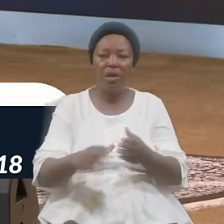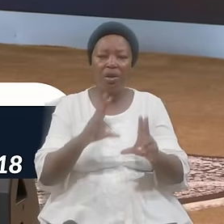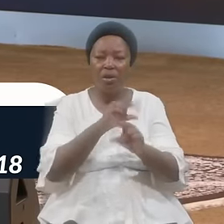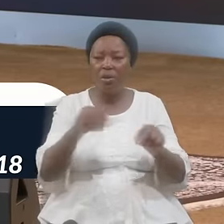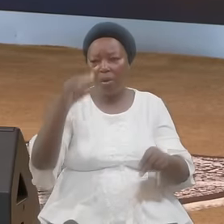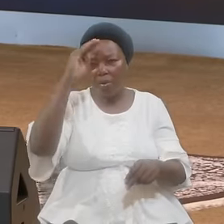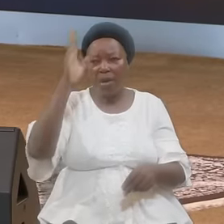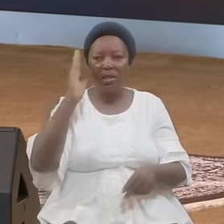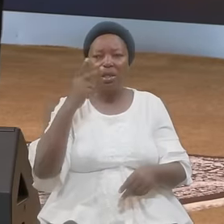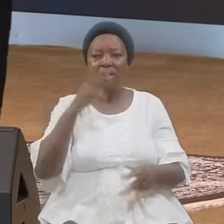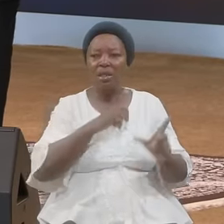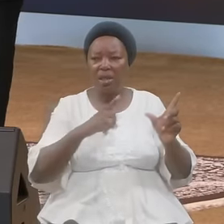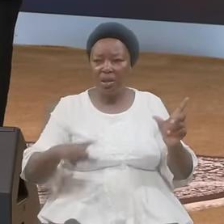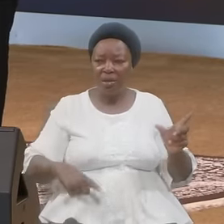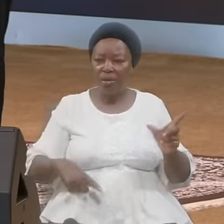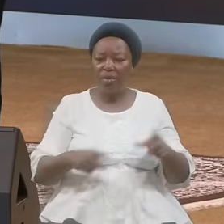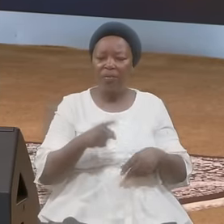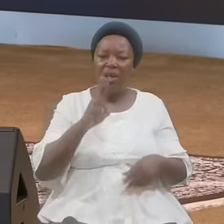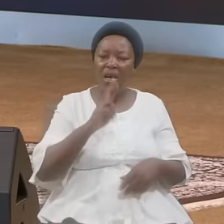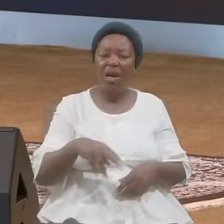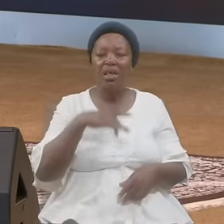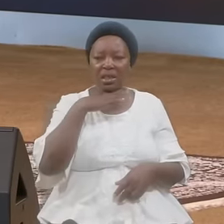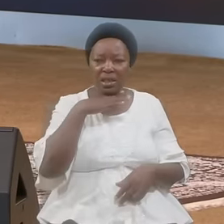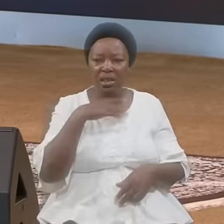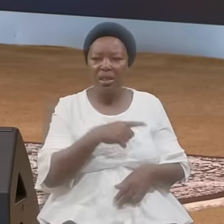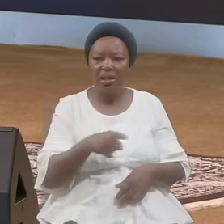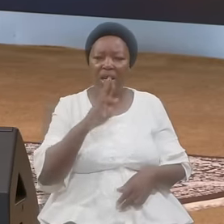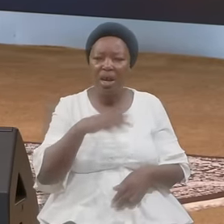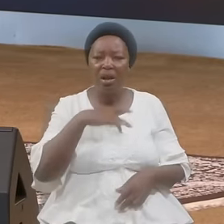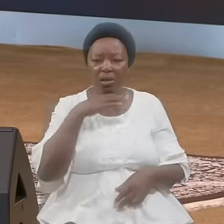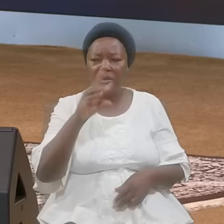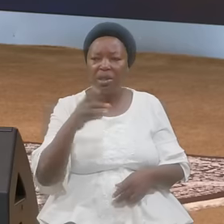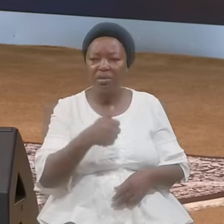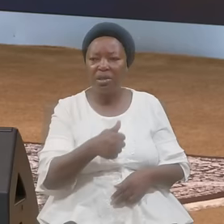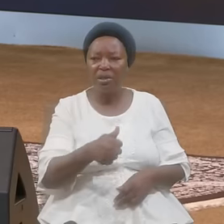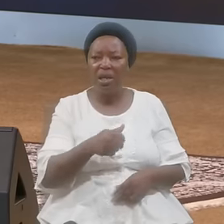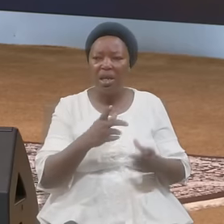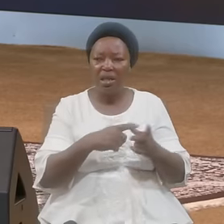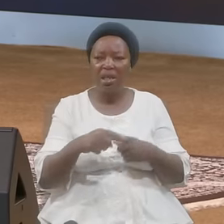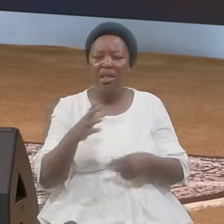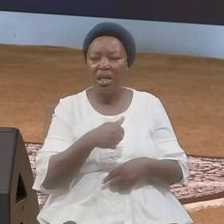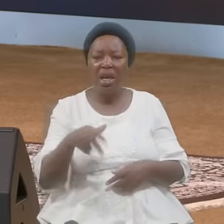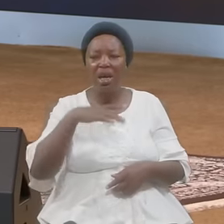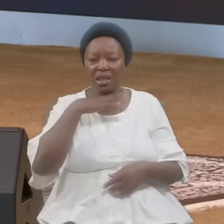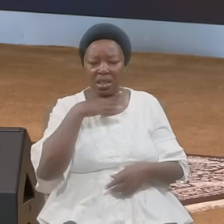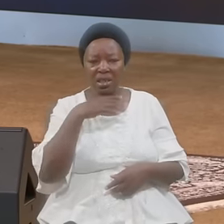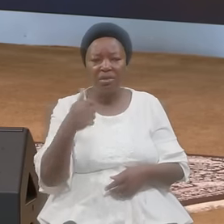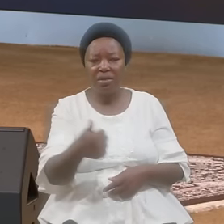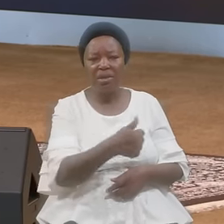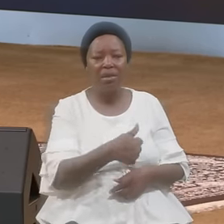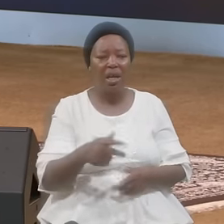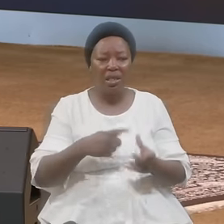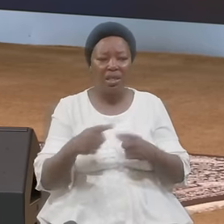Shall See The Lord They Corrupt They Corrupted They Corrupted Themselves And It Says